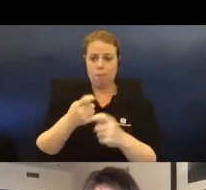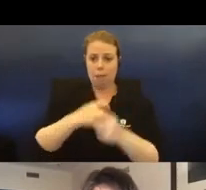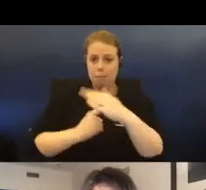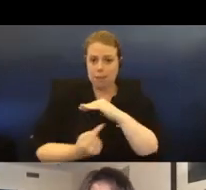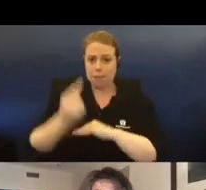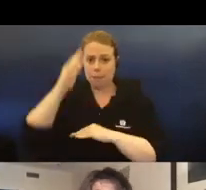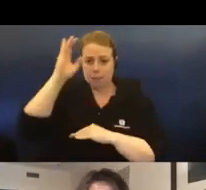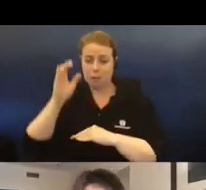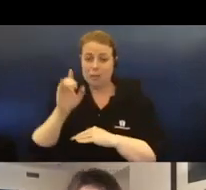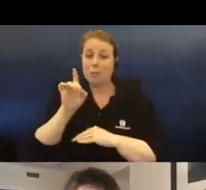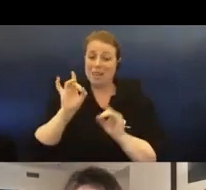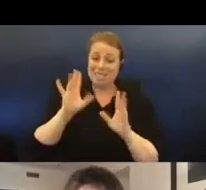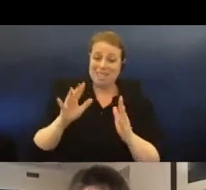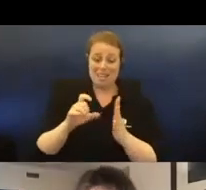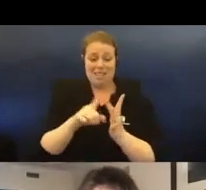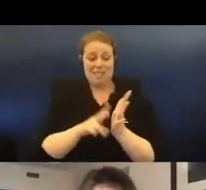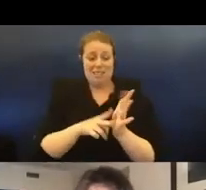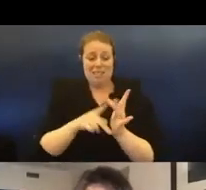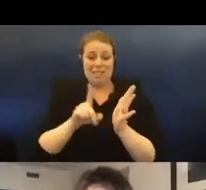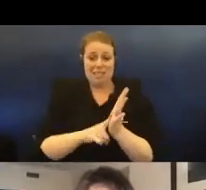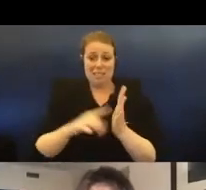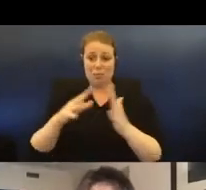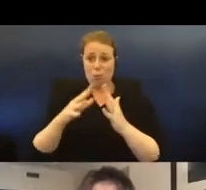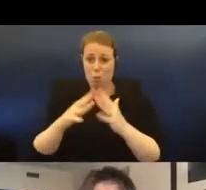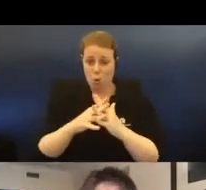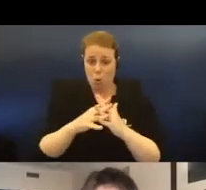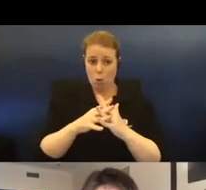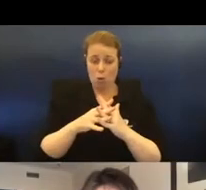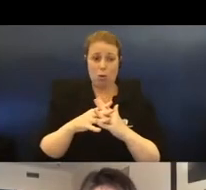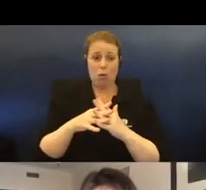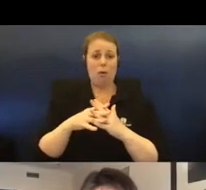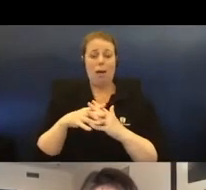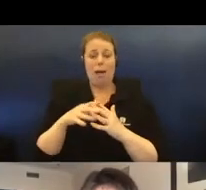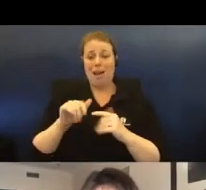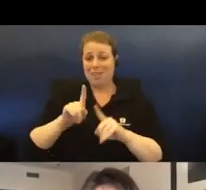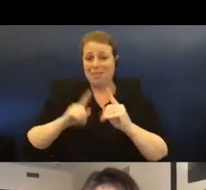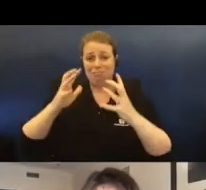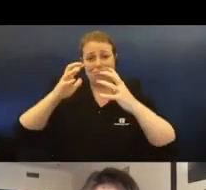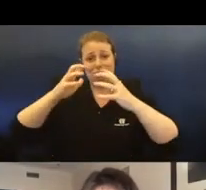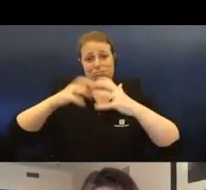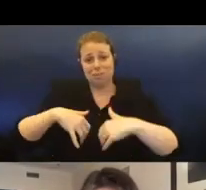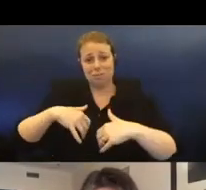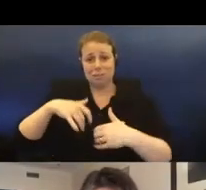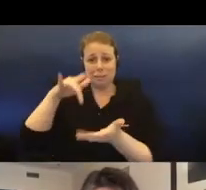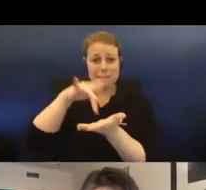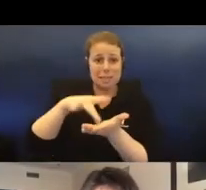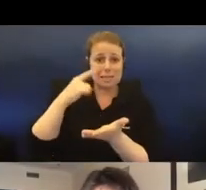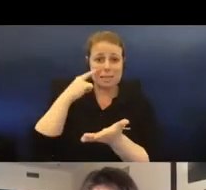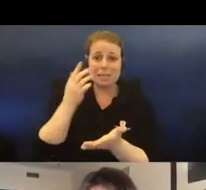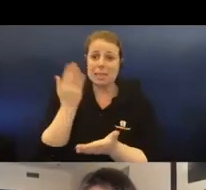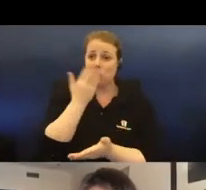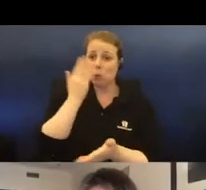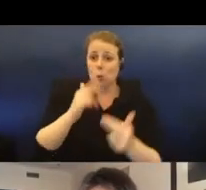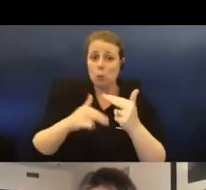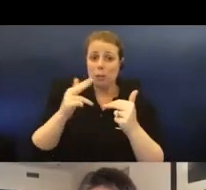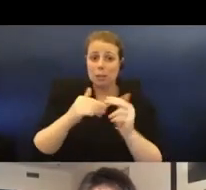with political infighting, devastation, and devastation of the town. In the centre here, we see a school building. In front of